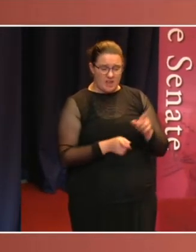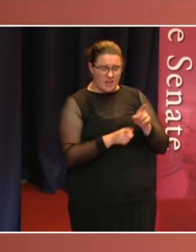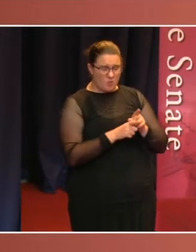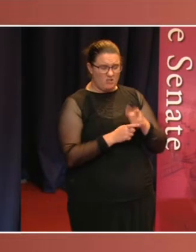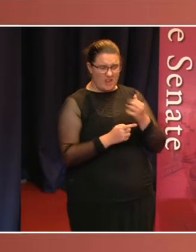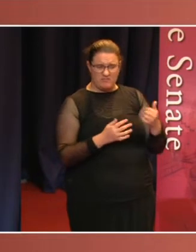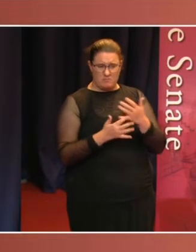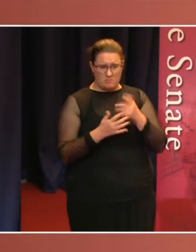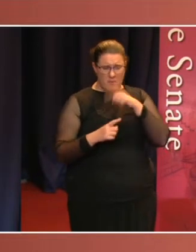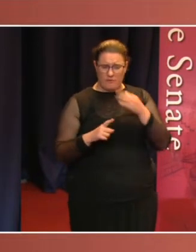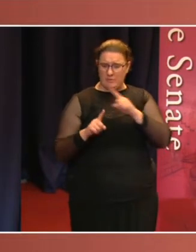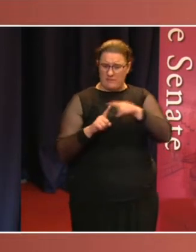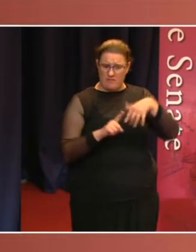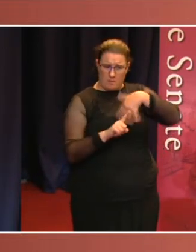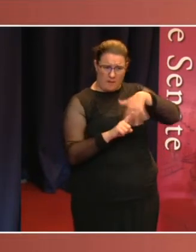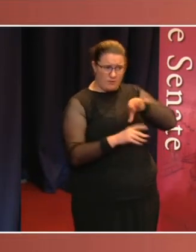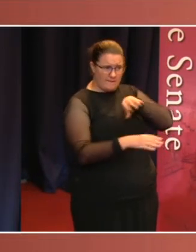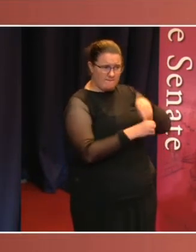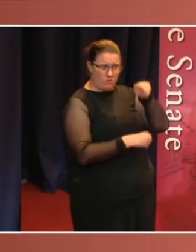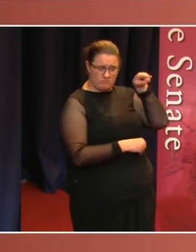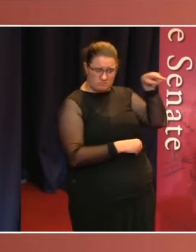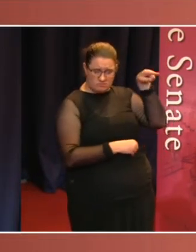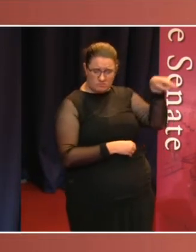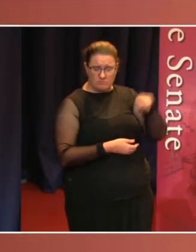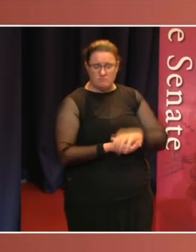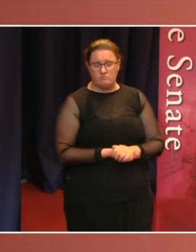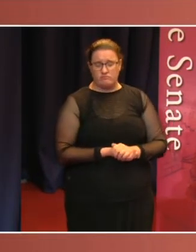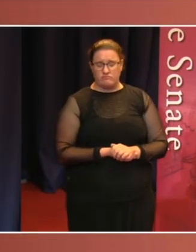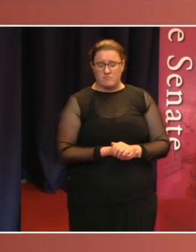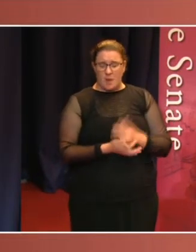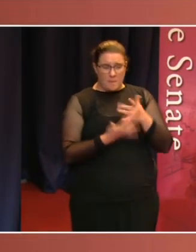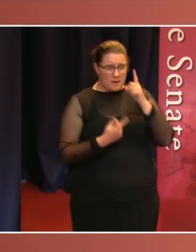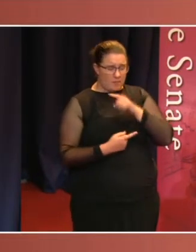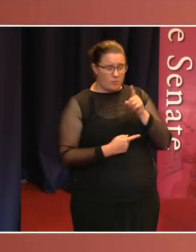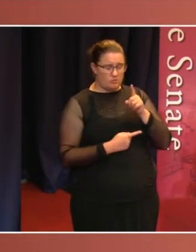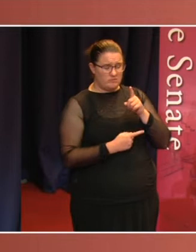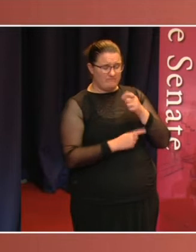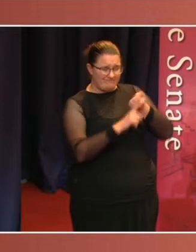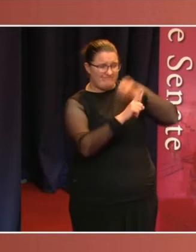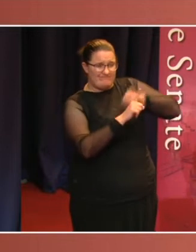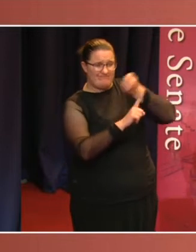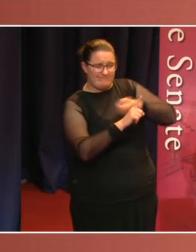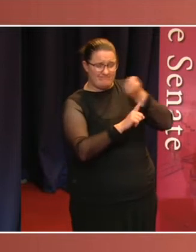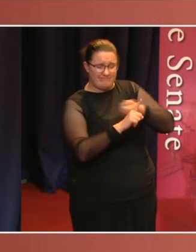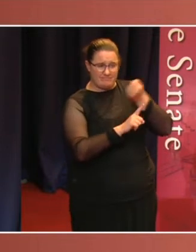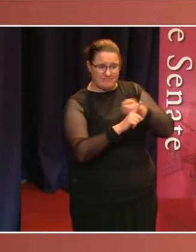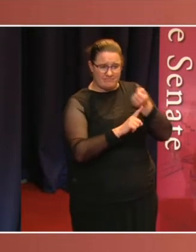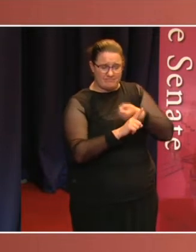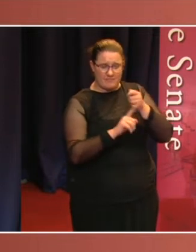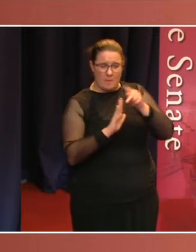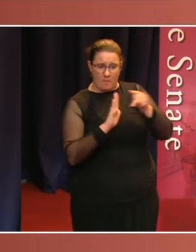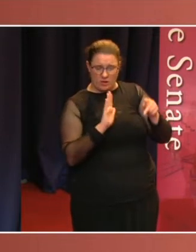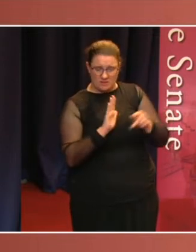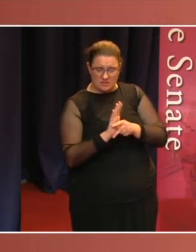not to mention the diverse moments, interests and constituencies that have been represented in the Senate, thanks to its proportionality.